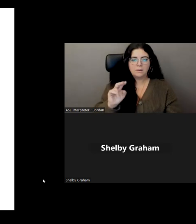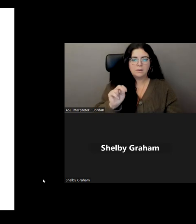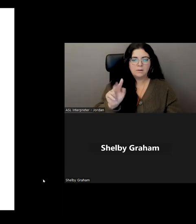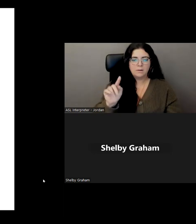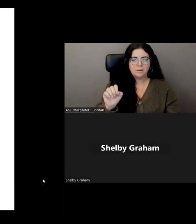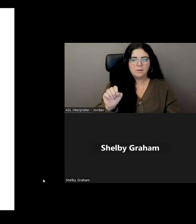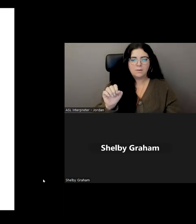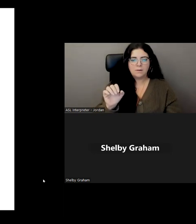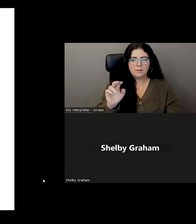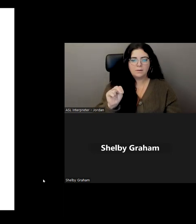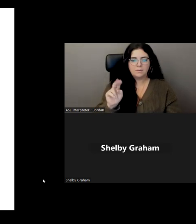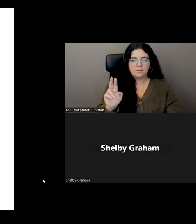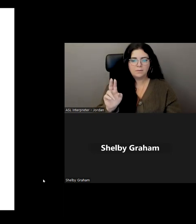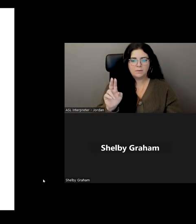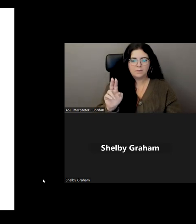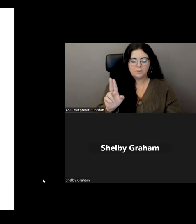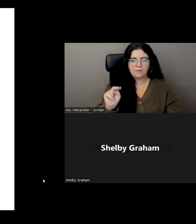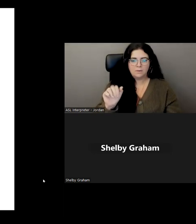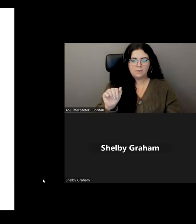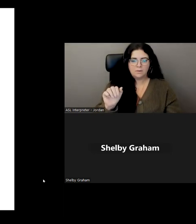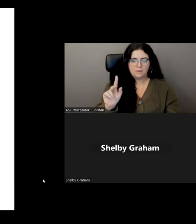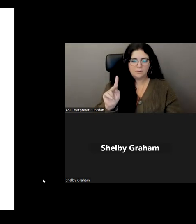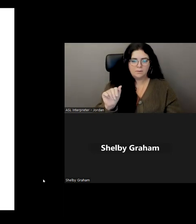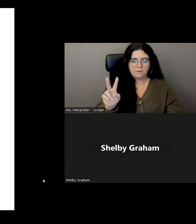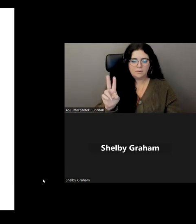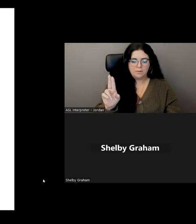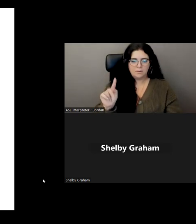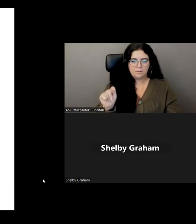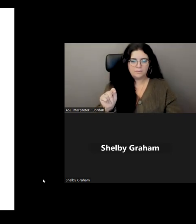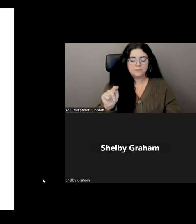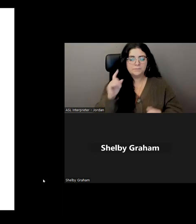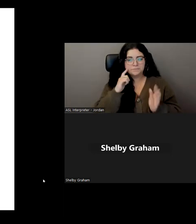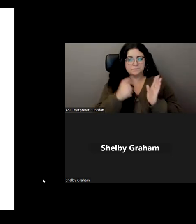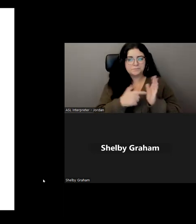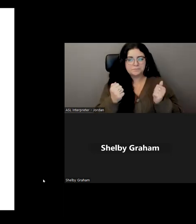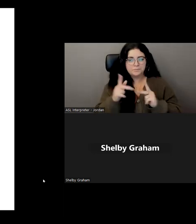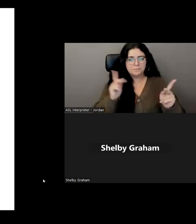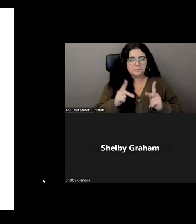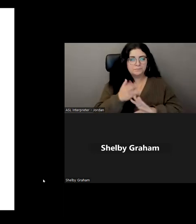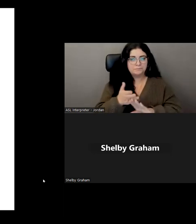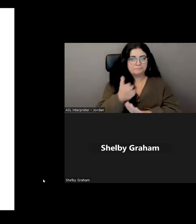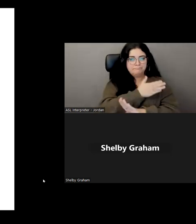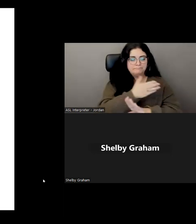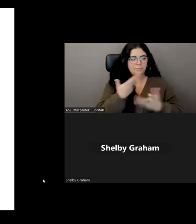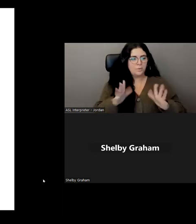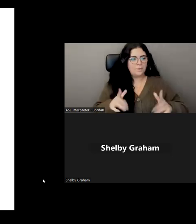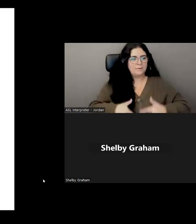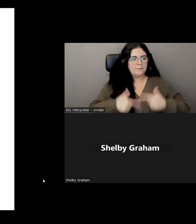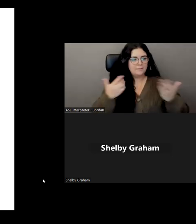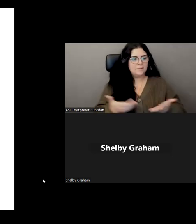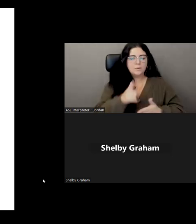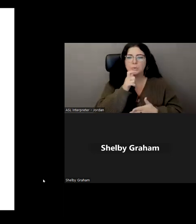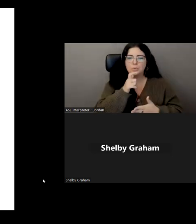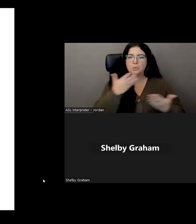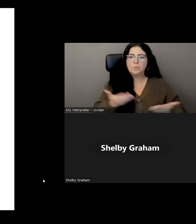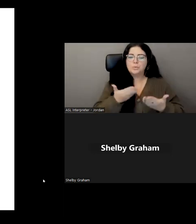We recognize all First Peoples who were here before us, those who live with us now, and the